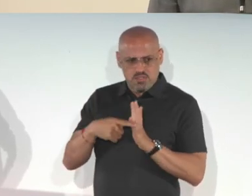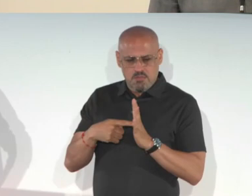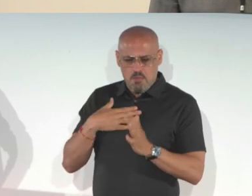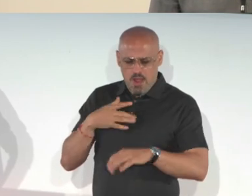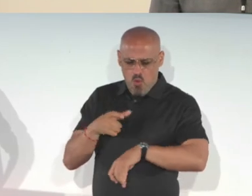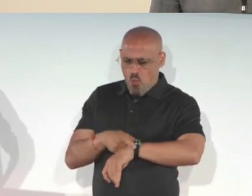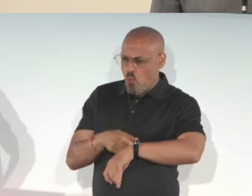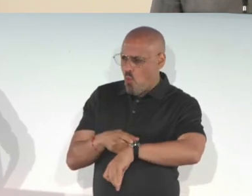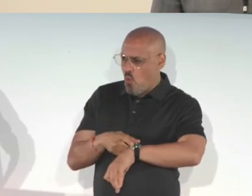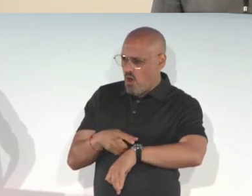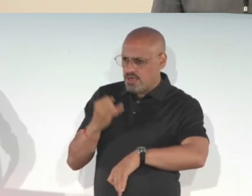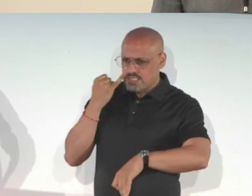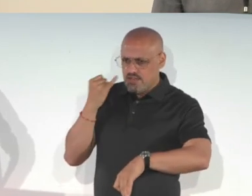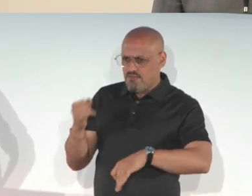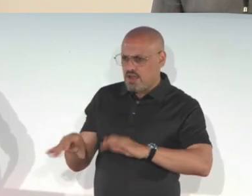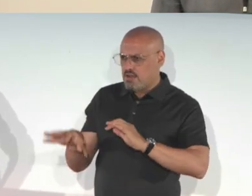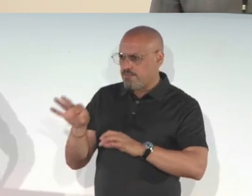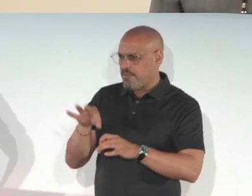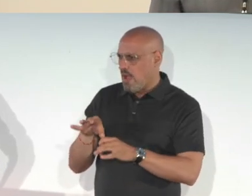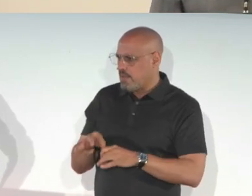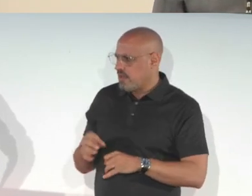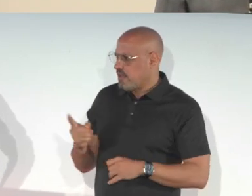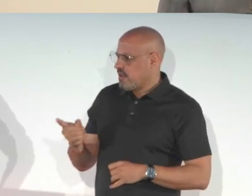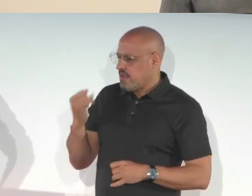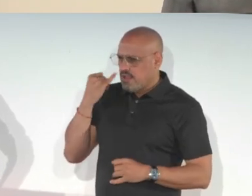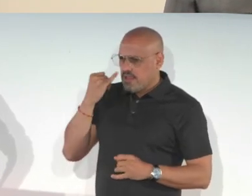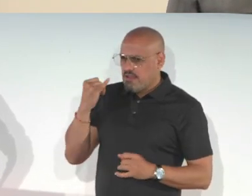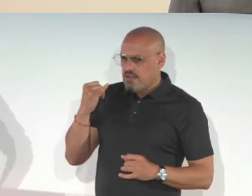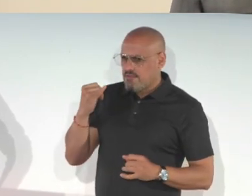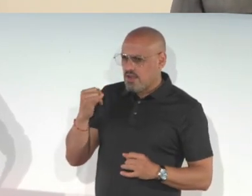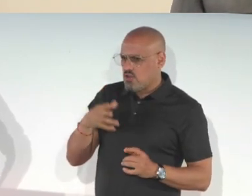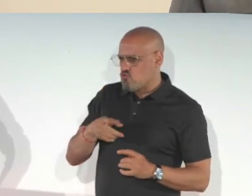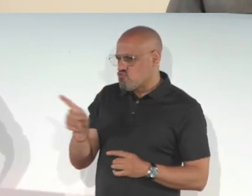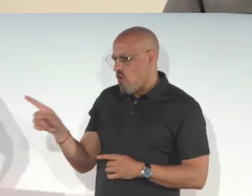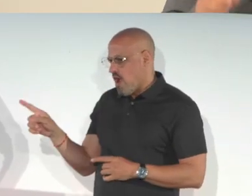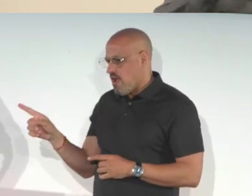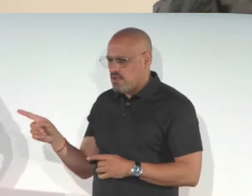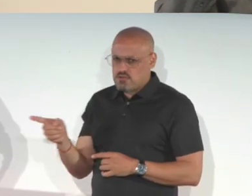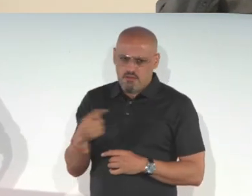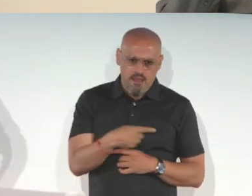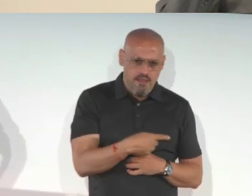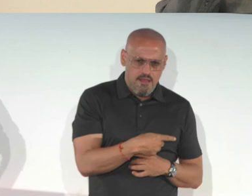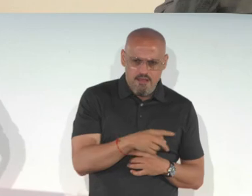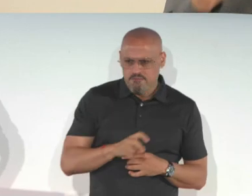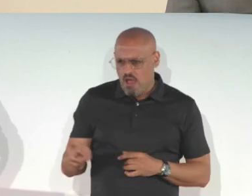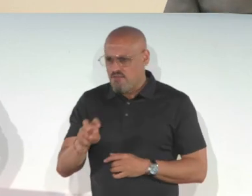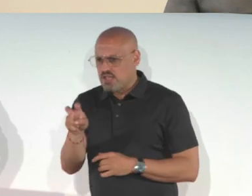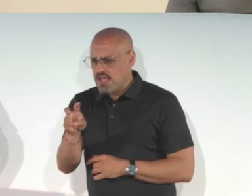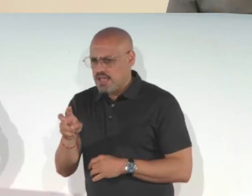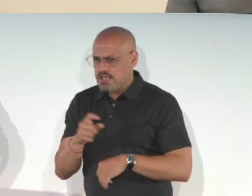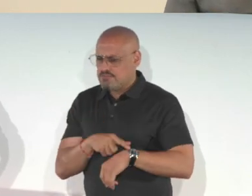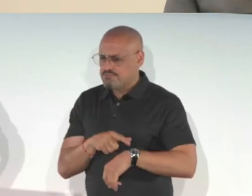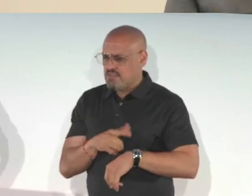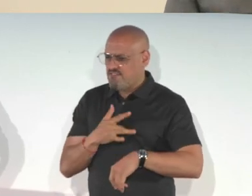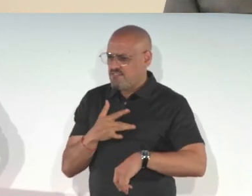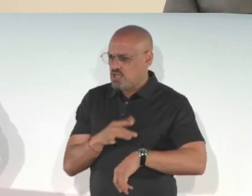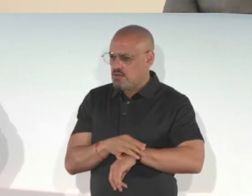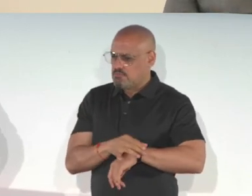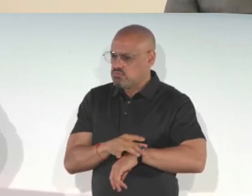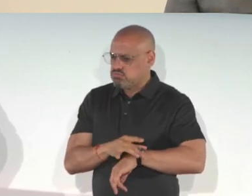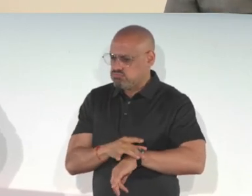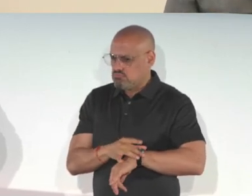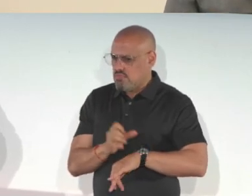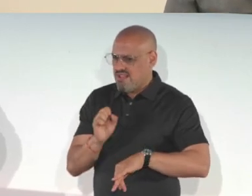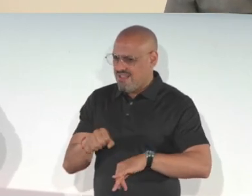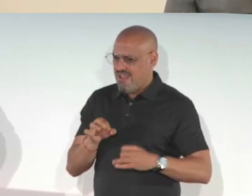an object I can I can feel they had to feedback. For example, we're seeing that with my watch if I'm if I'm navigating and